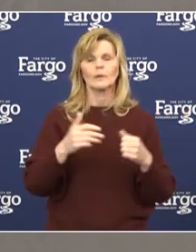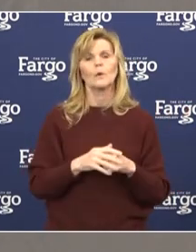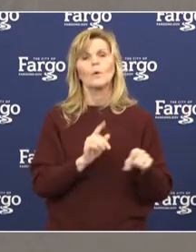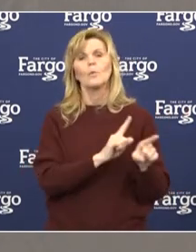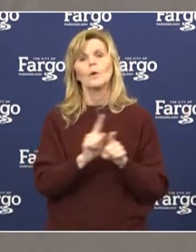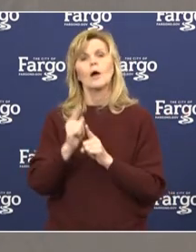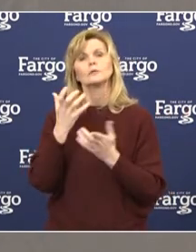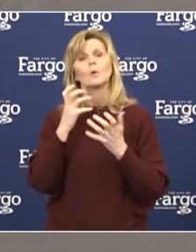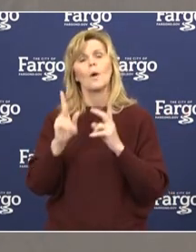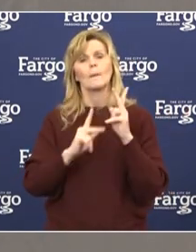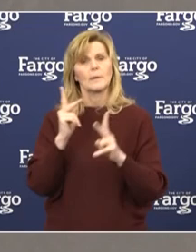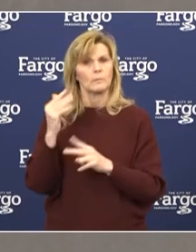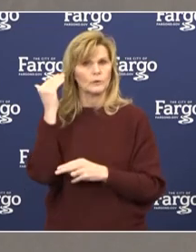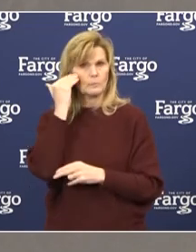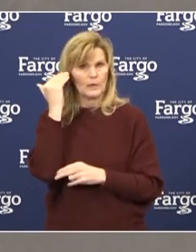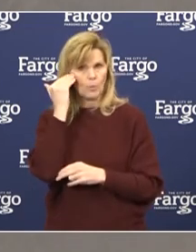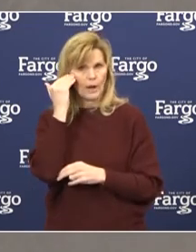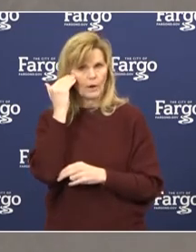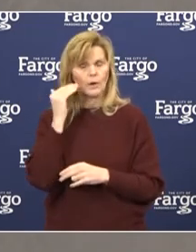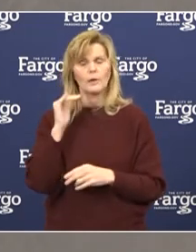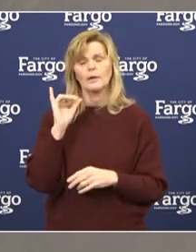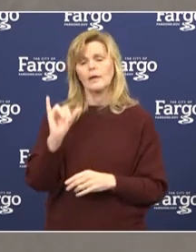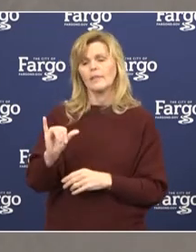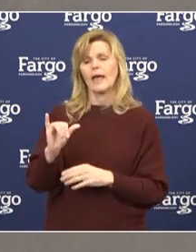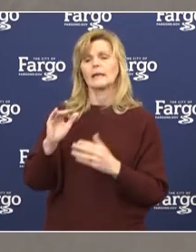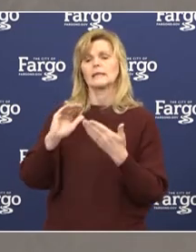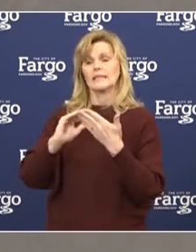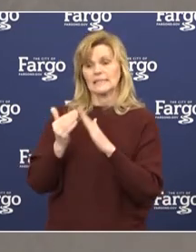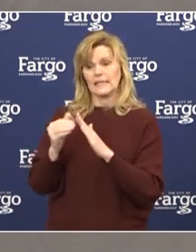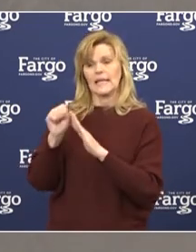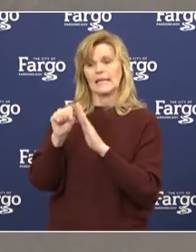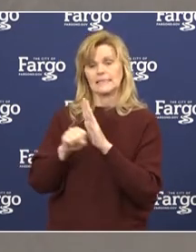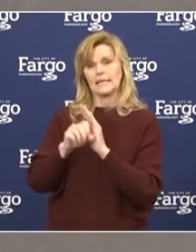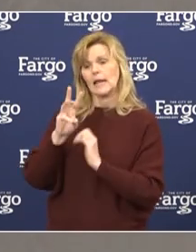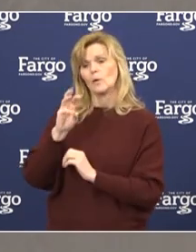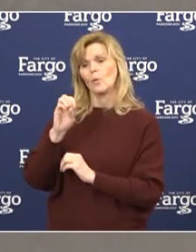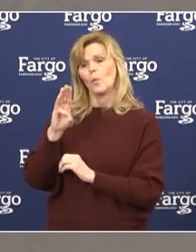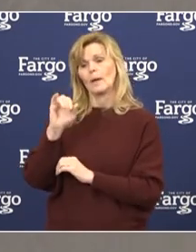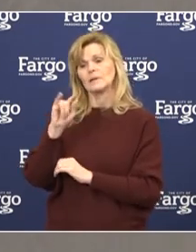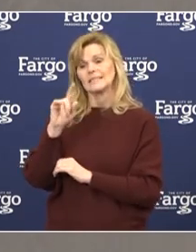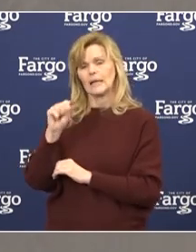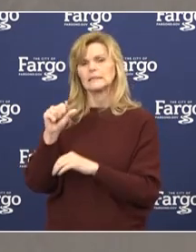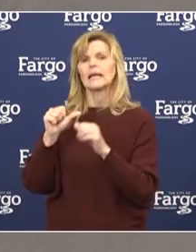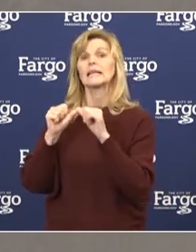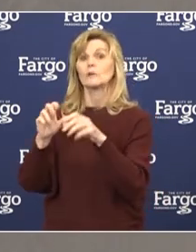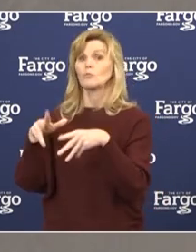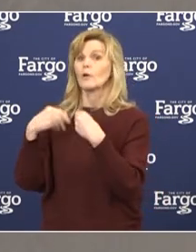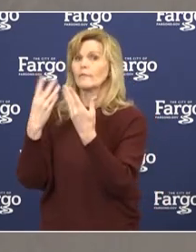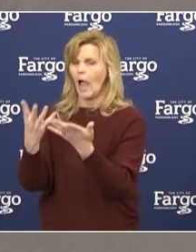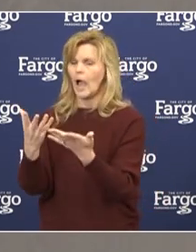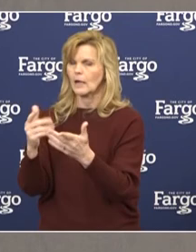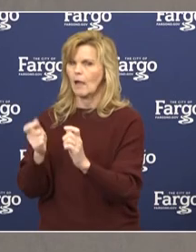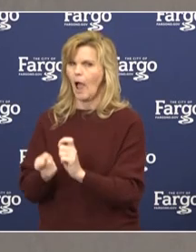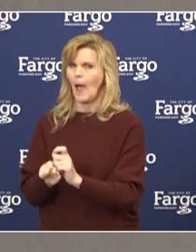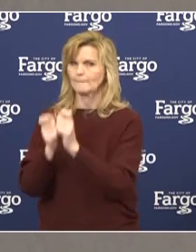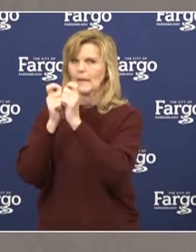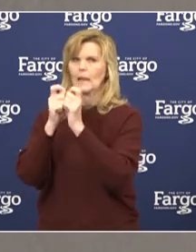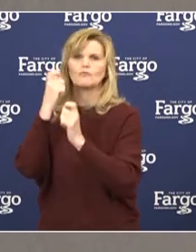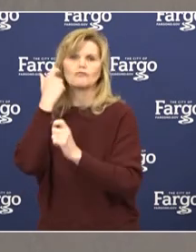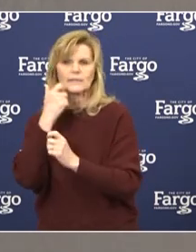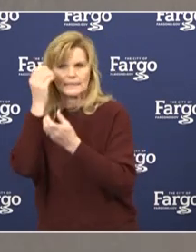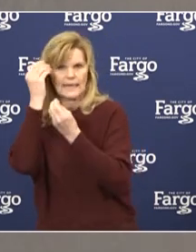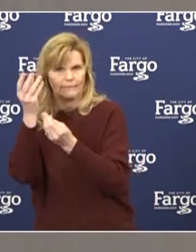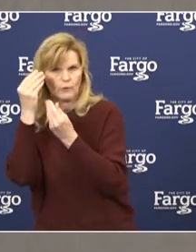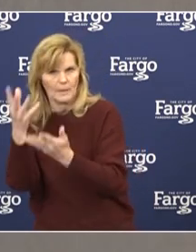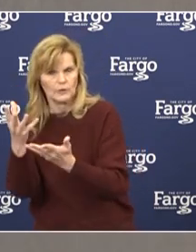aware that the city and, excuse me, state websites continue to provide timely information about public health impacts and